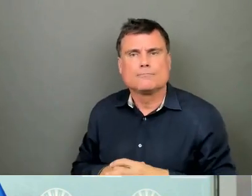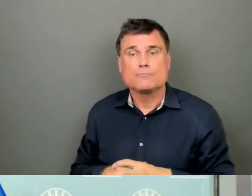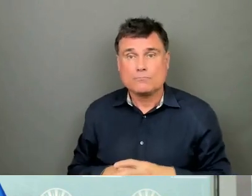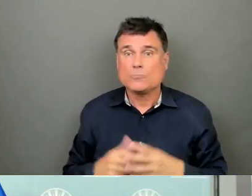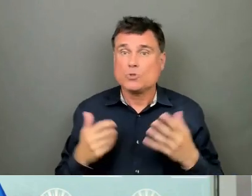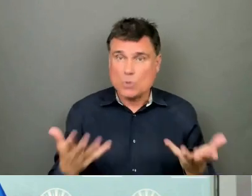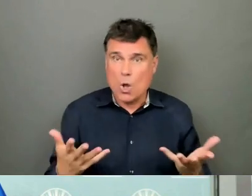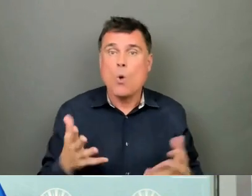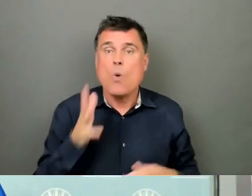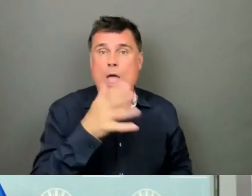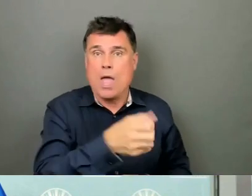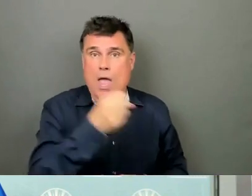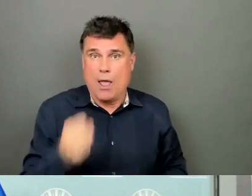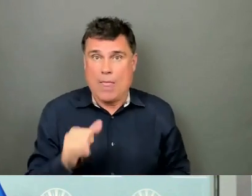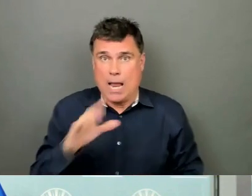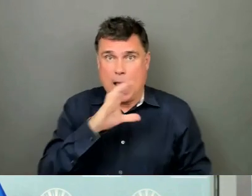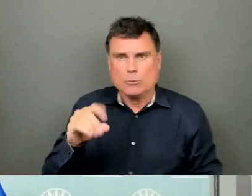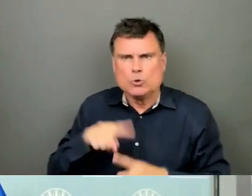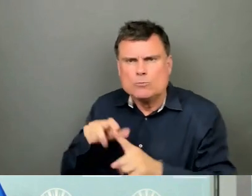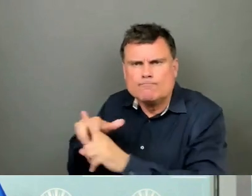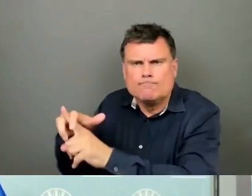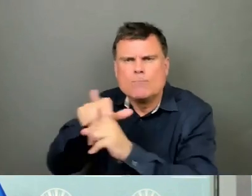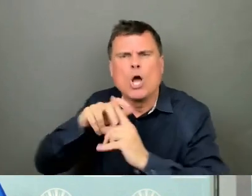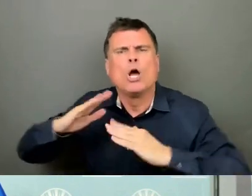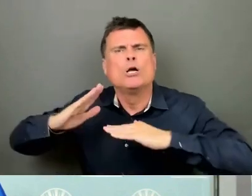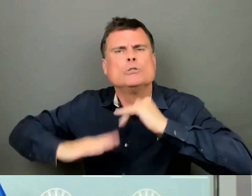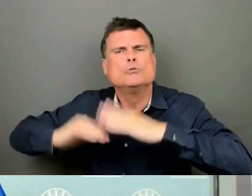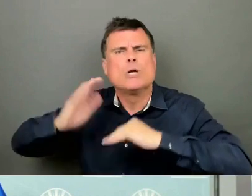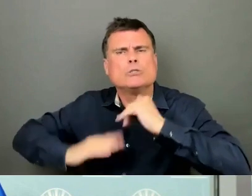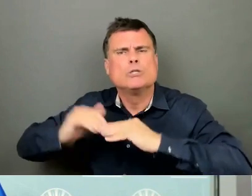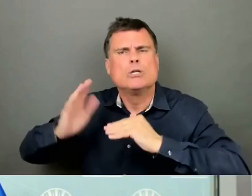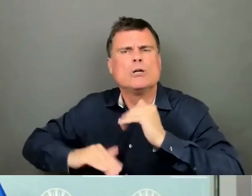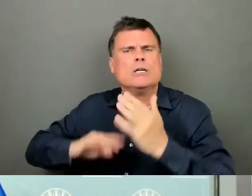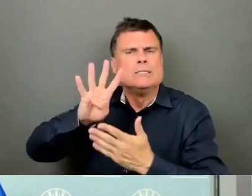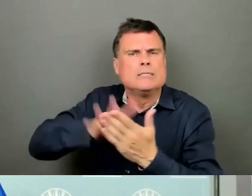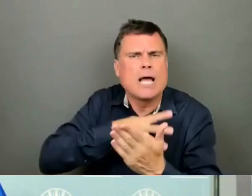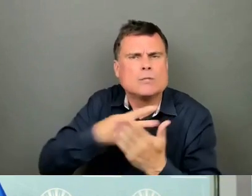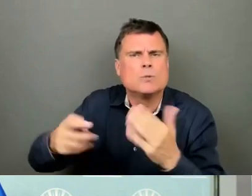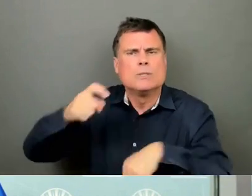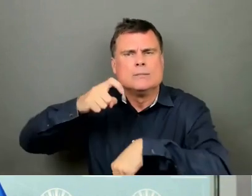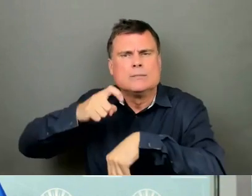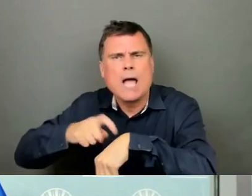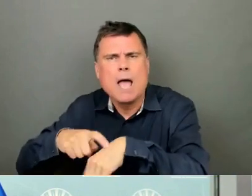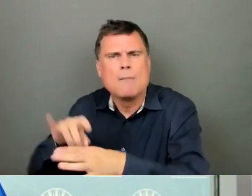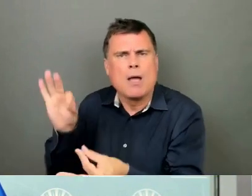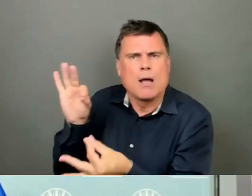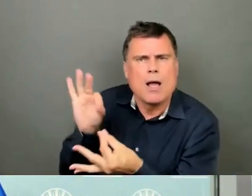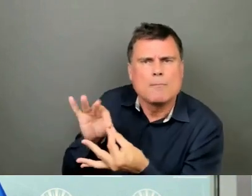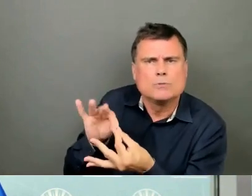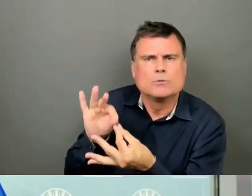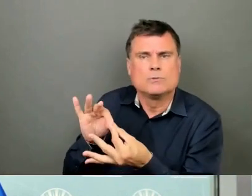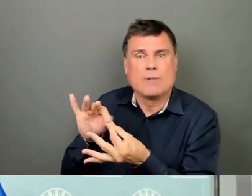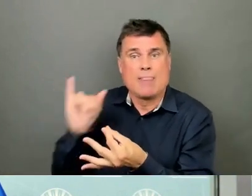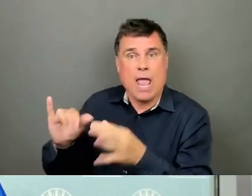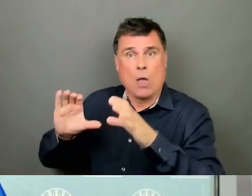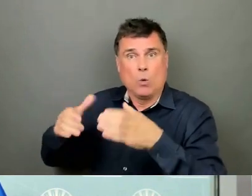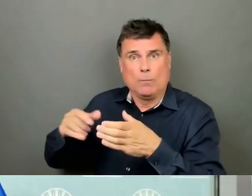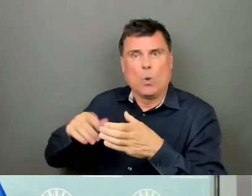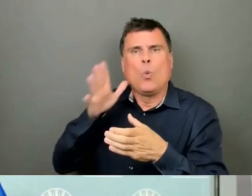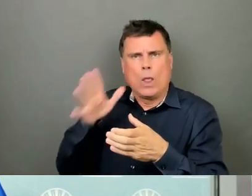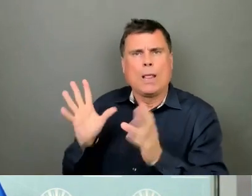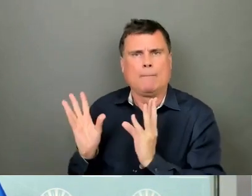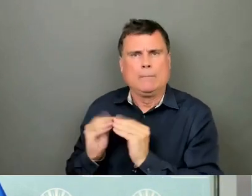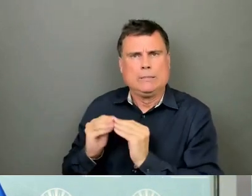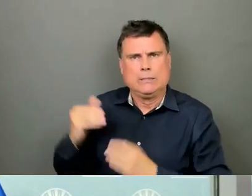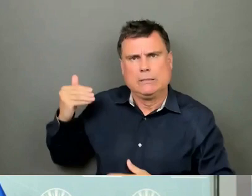and to address any issues that might impact the construction schedules of the non-market housing. This group will meet regularly and include